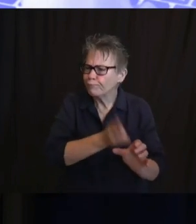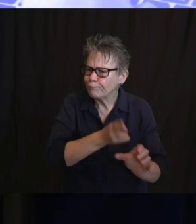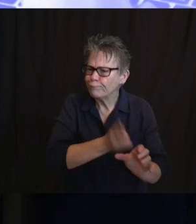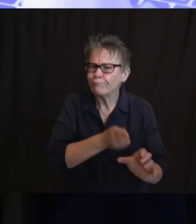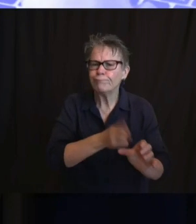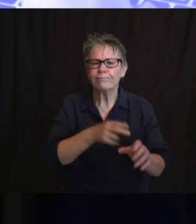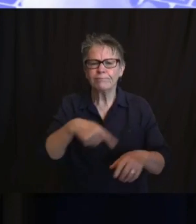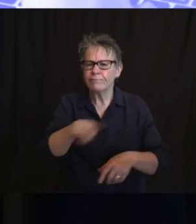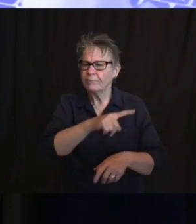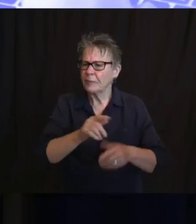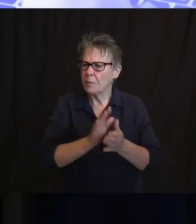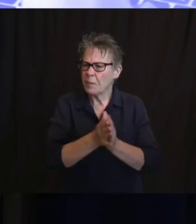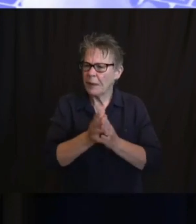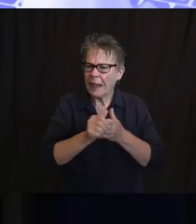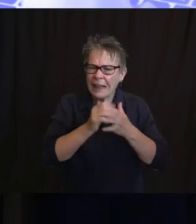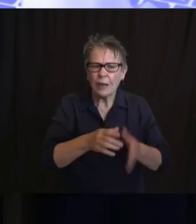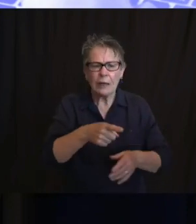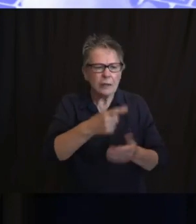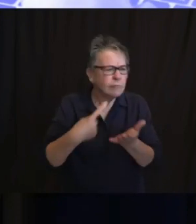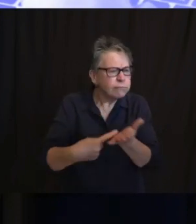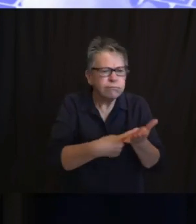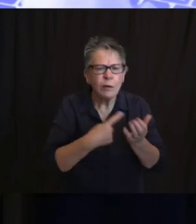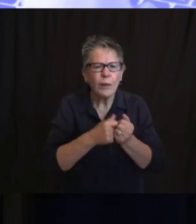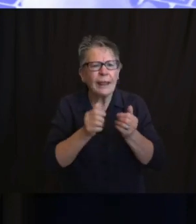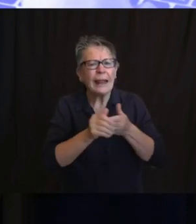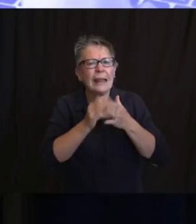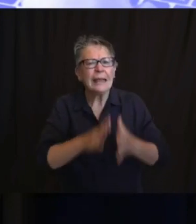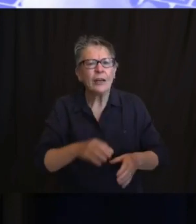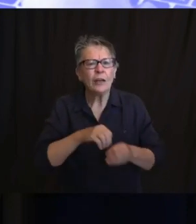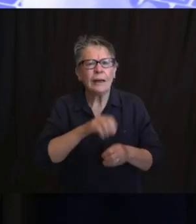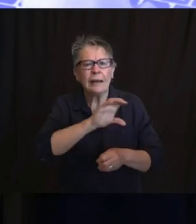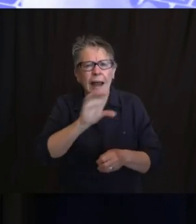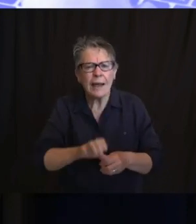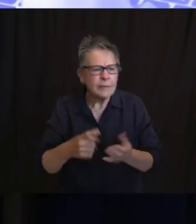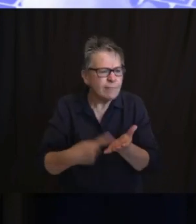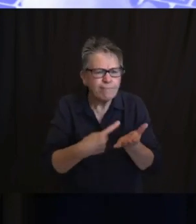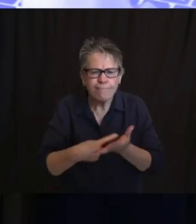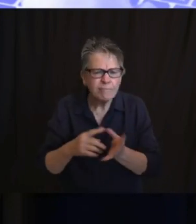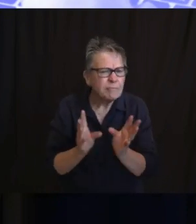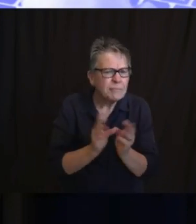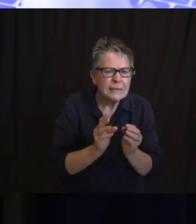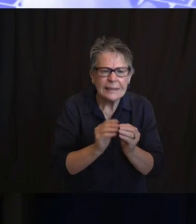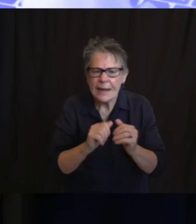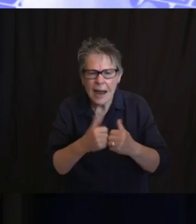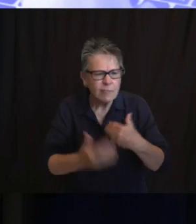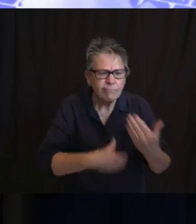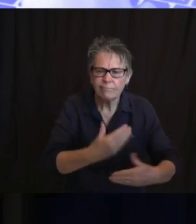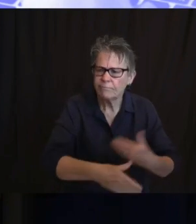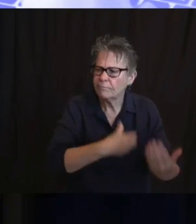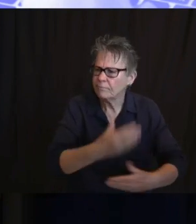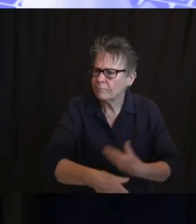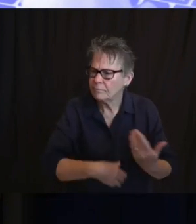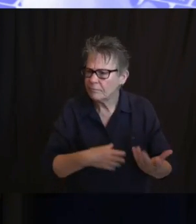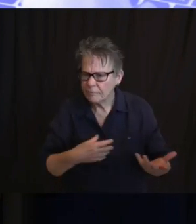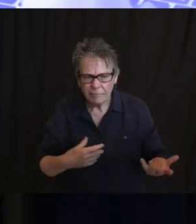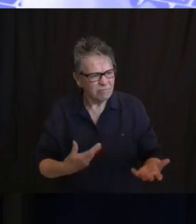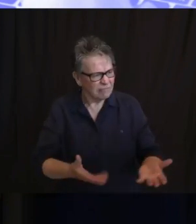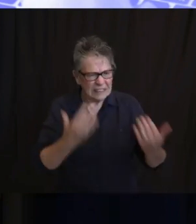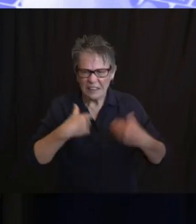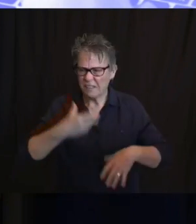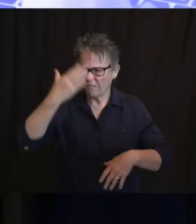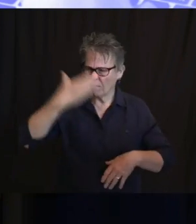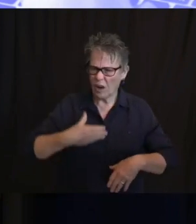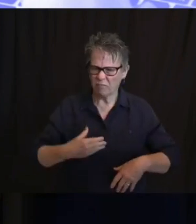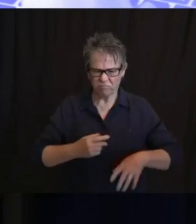out ahead of that, and his leading by example and standing in solidarity with his communion I think